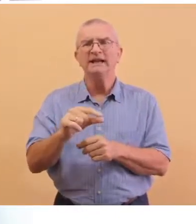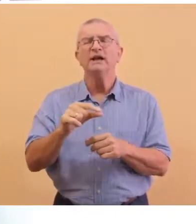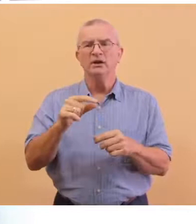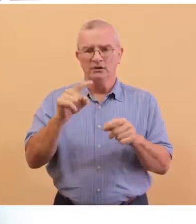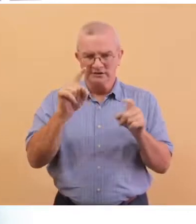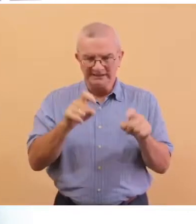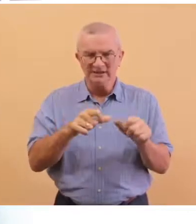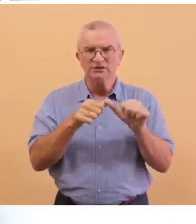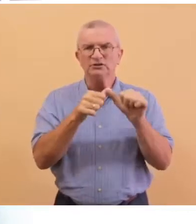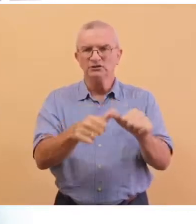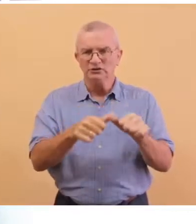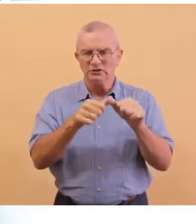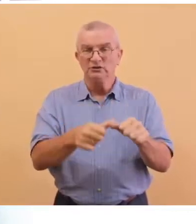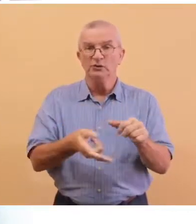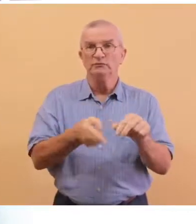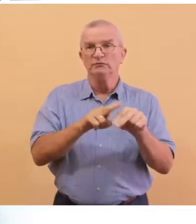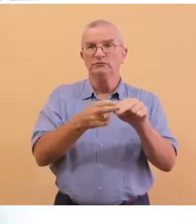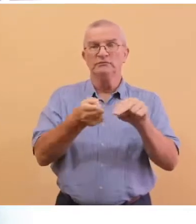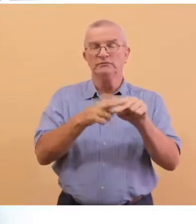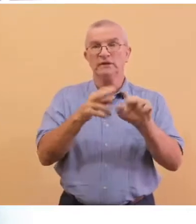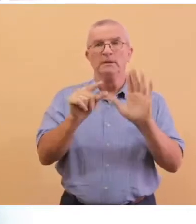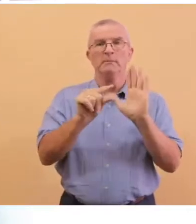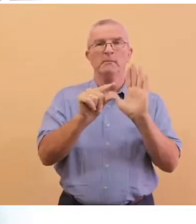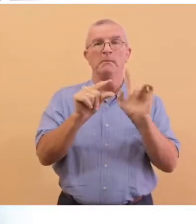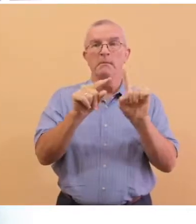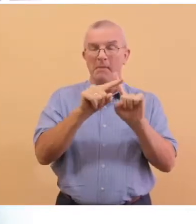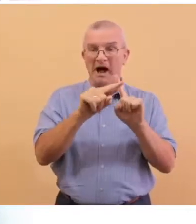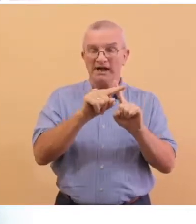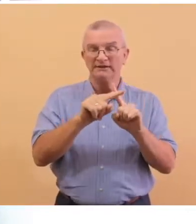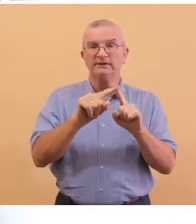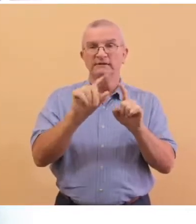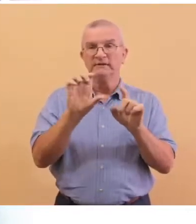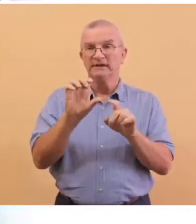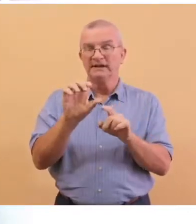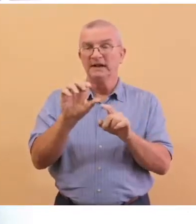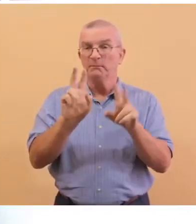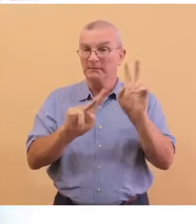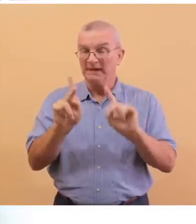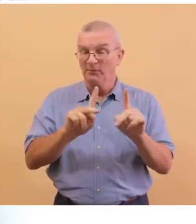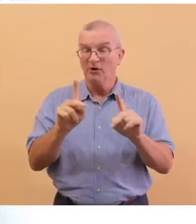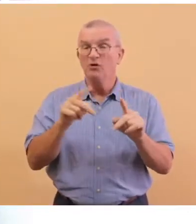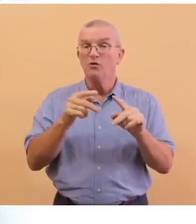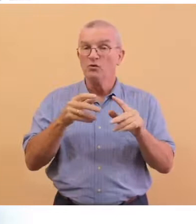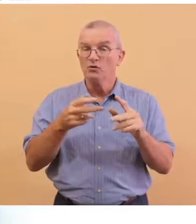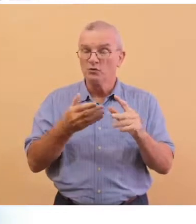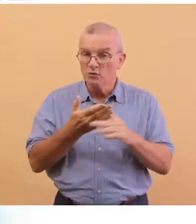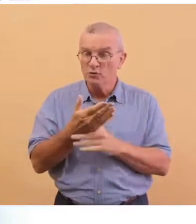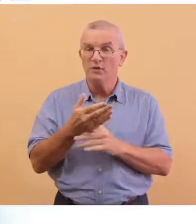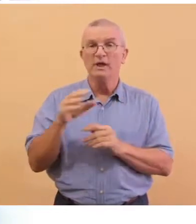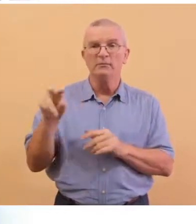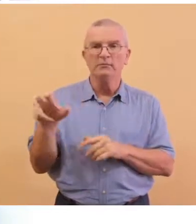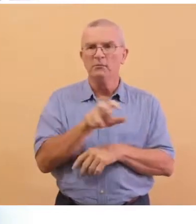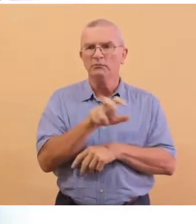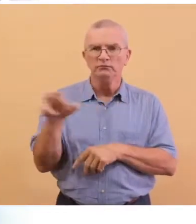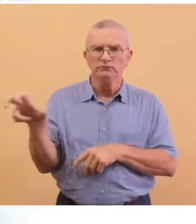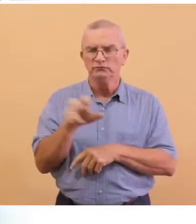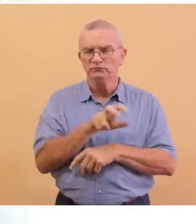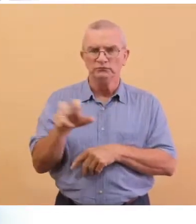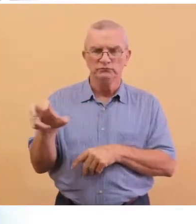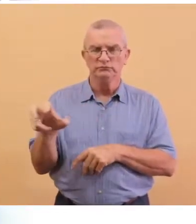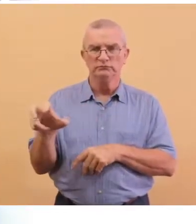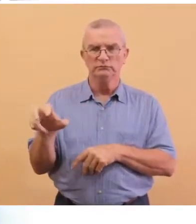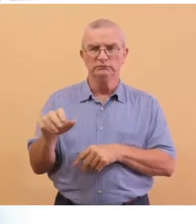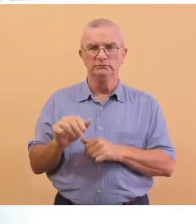to high incidence of positive cases through their constant movement in and out of the communities.